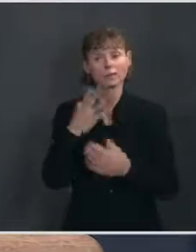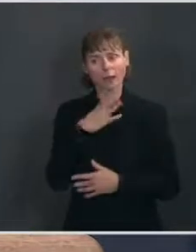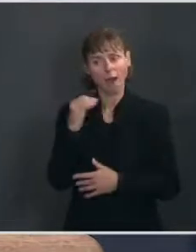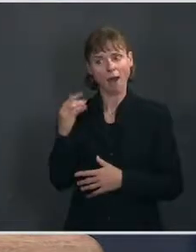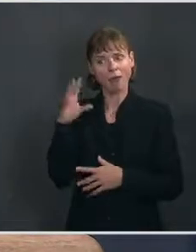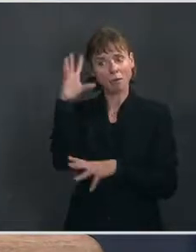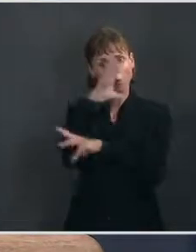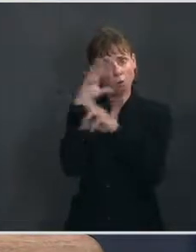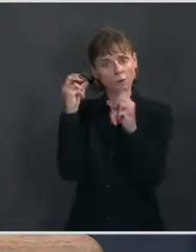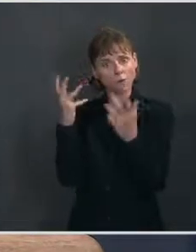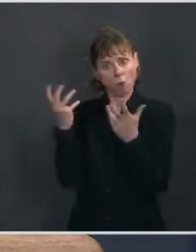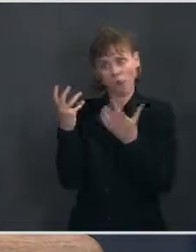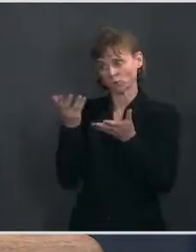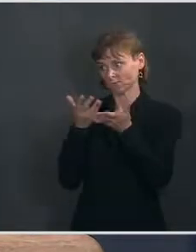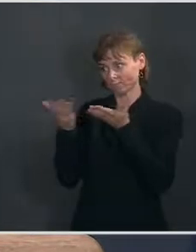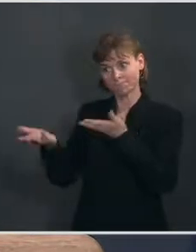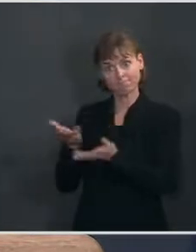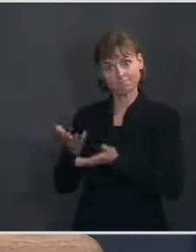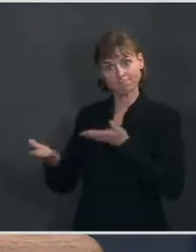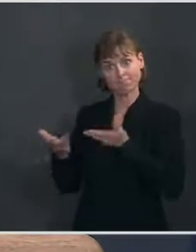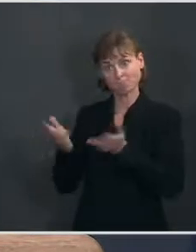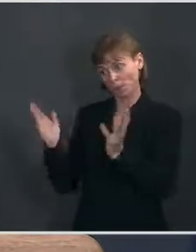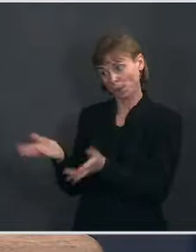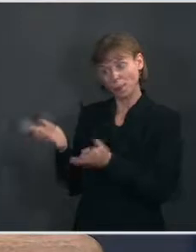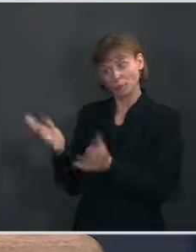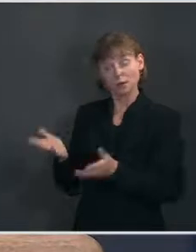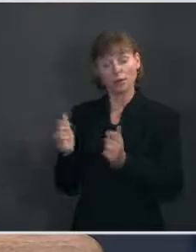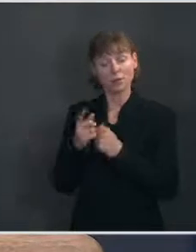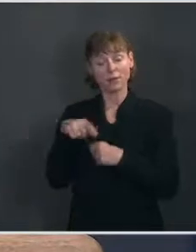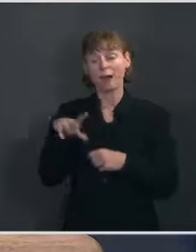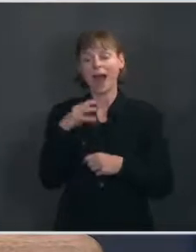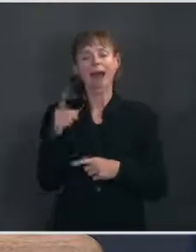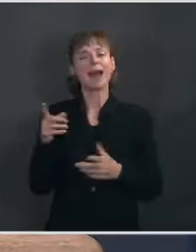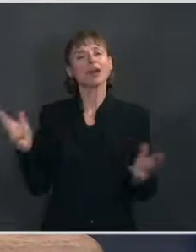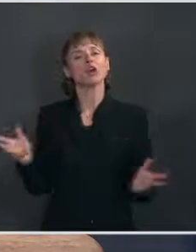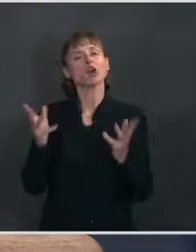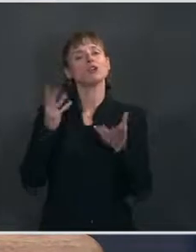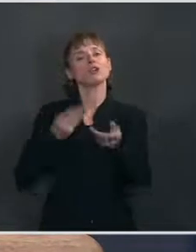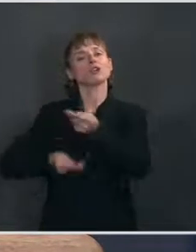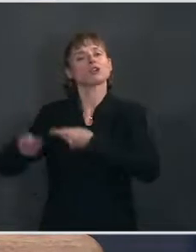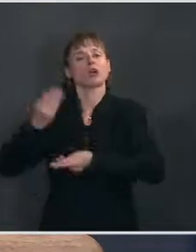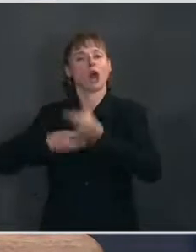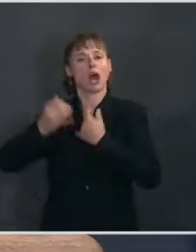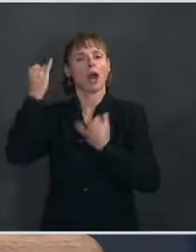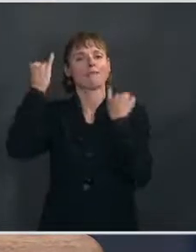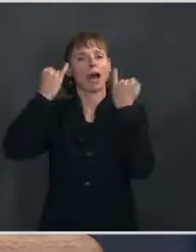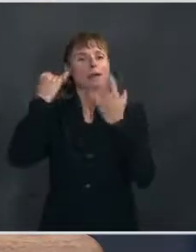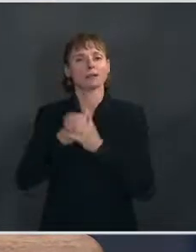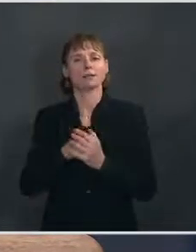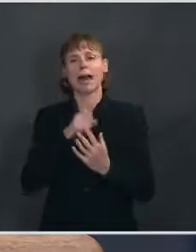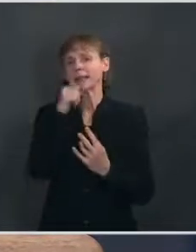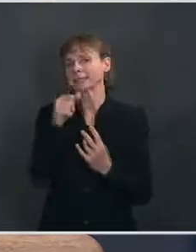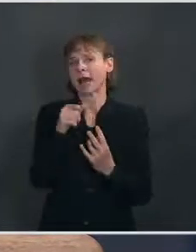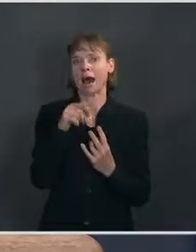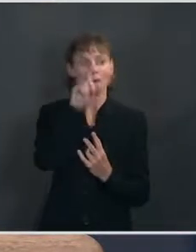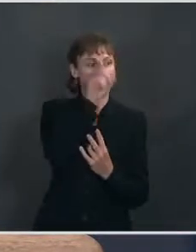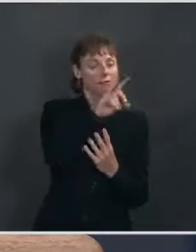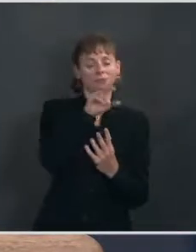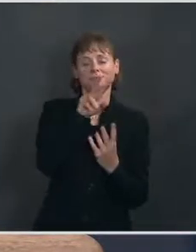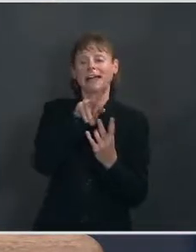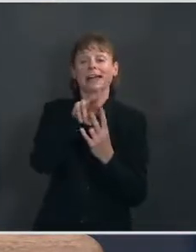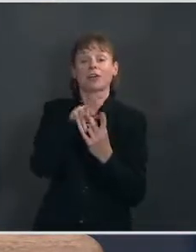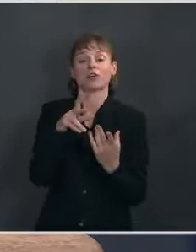have that engagement and encourages that sharing of ideas. So I don't think it's an either or, but I think